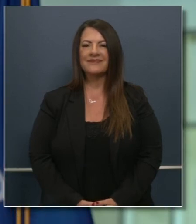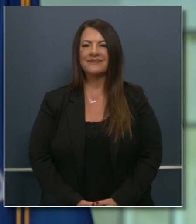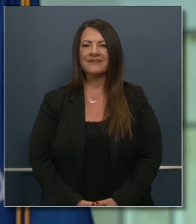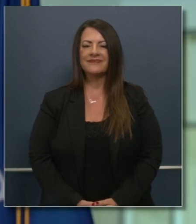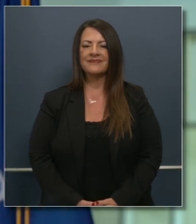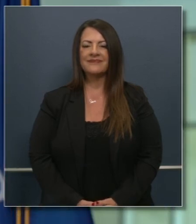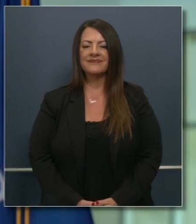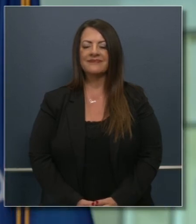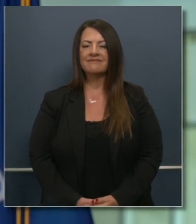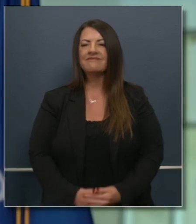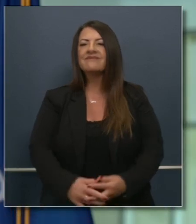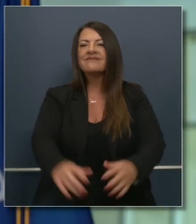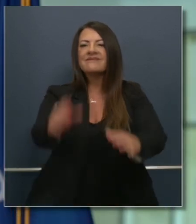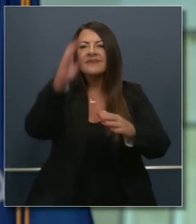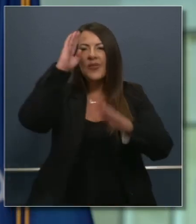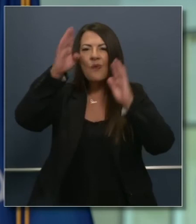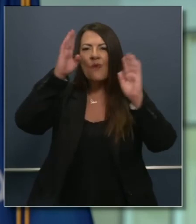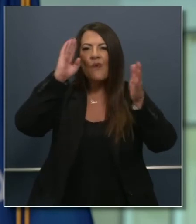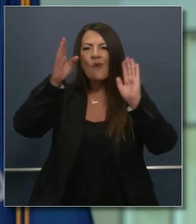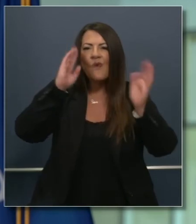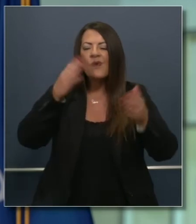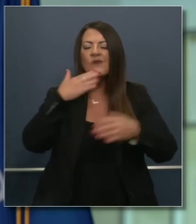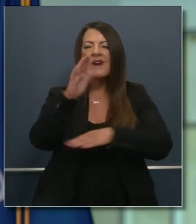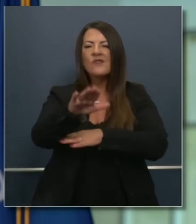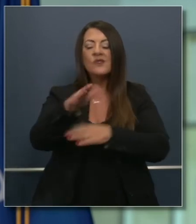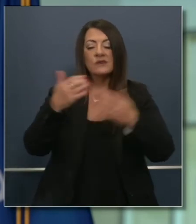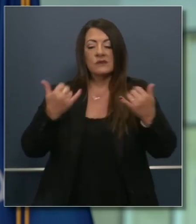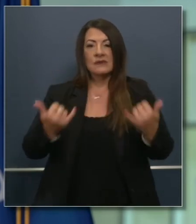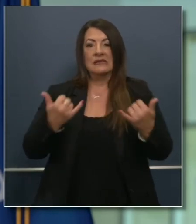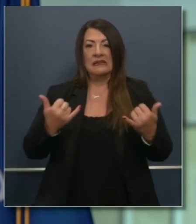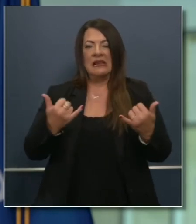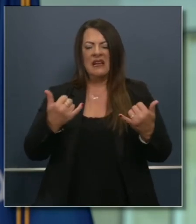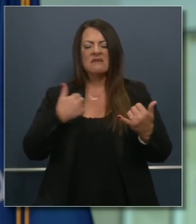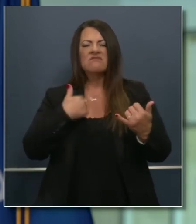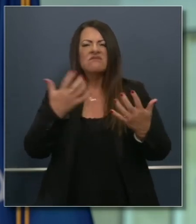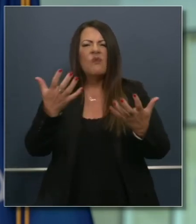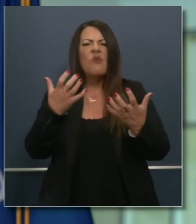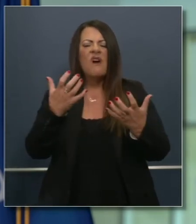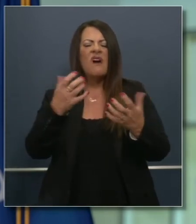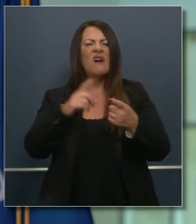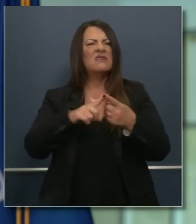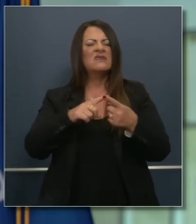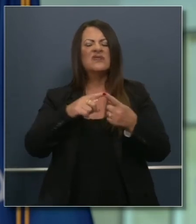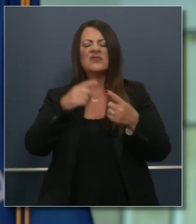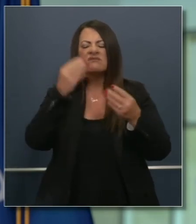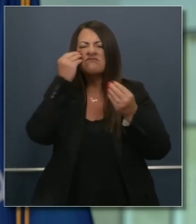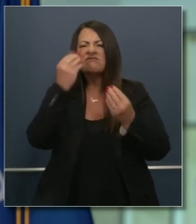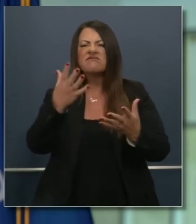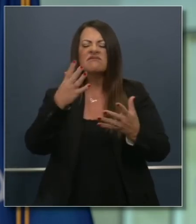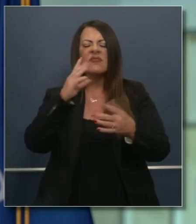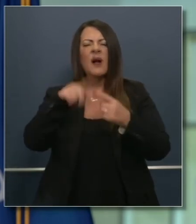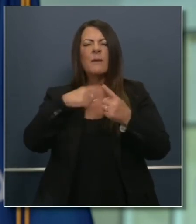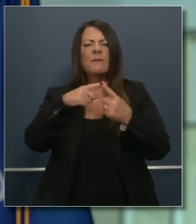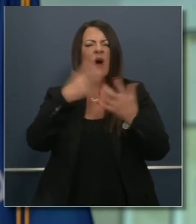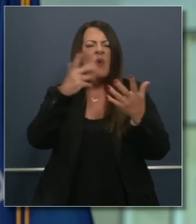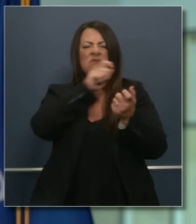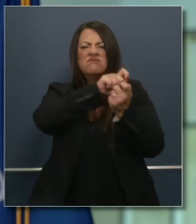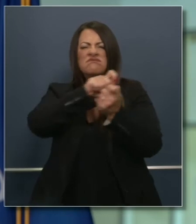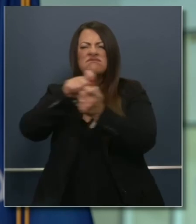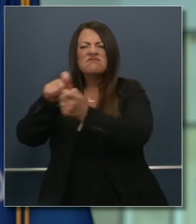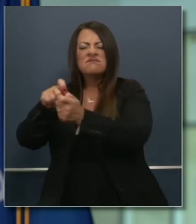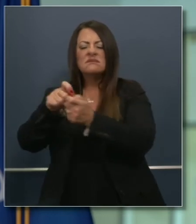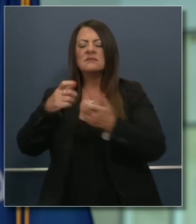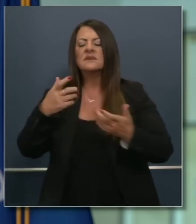well good afternoon everybody today we wanted to talk a little bit with more detail and specificity